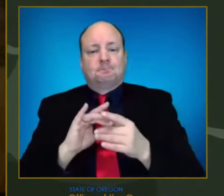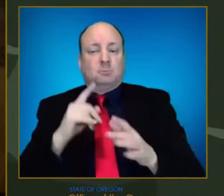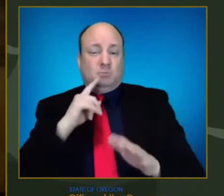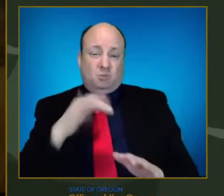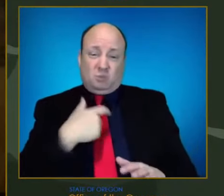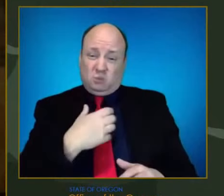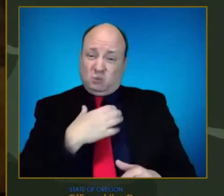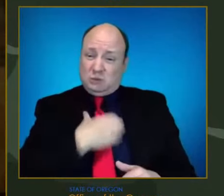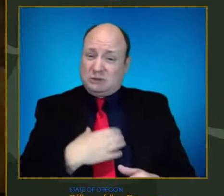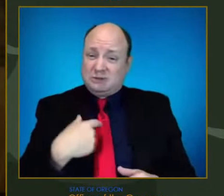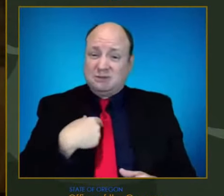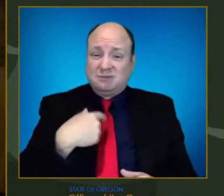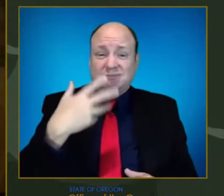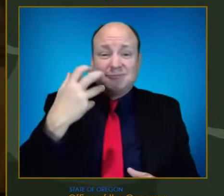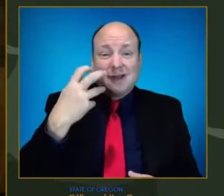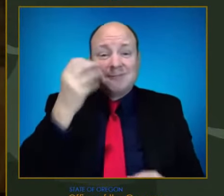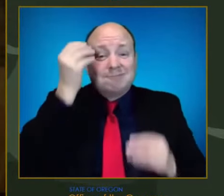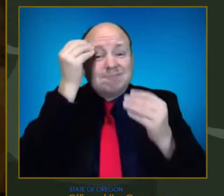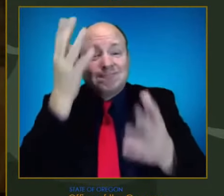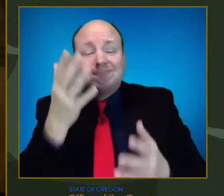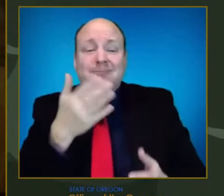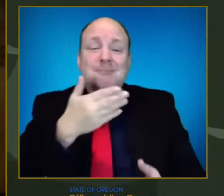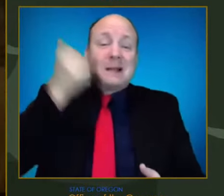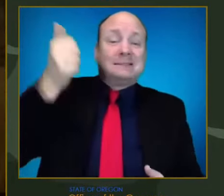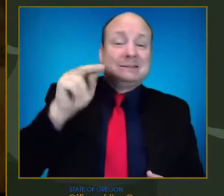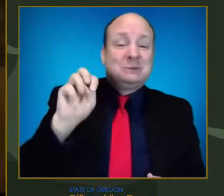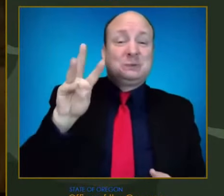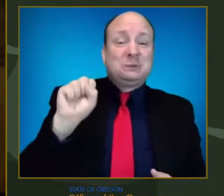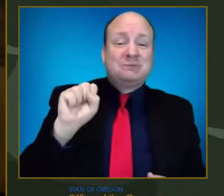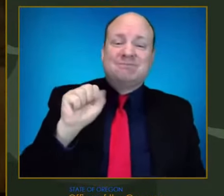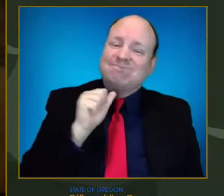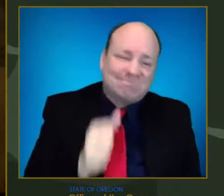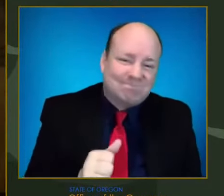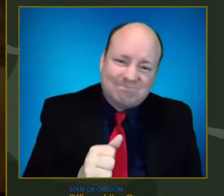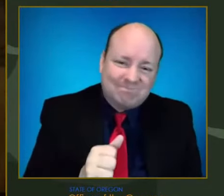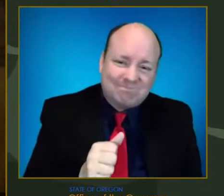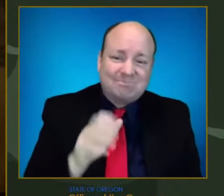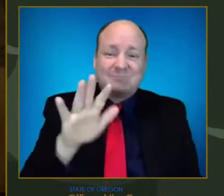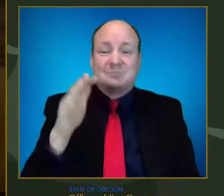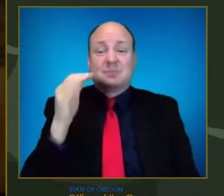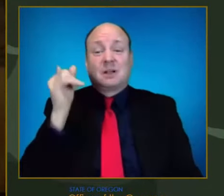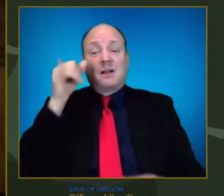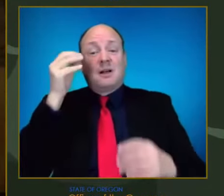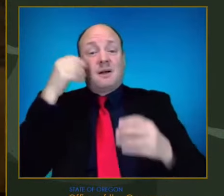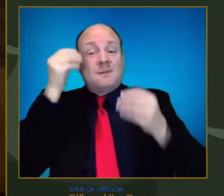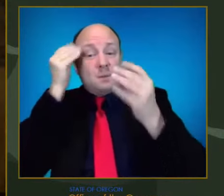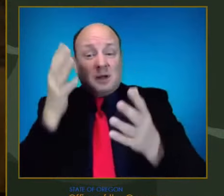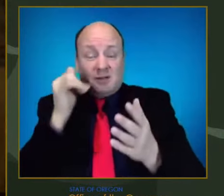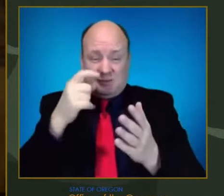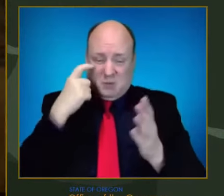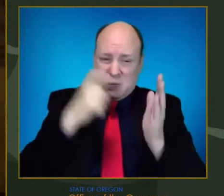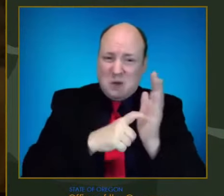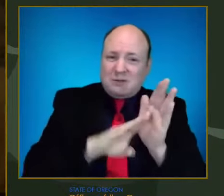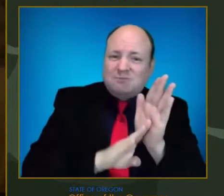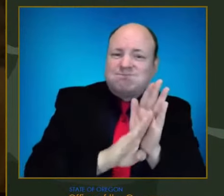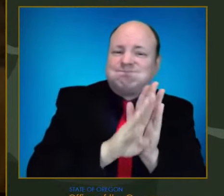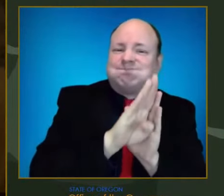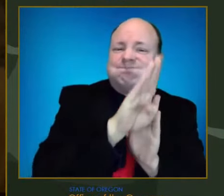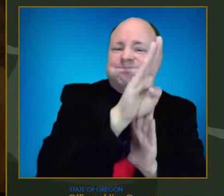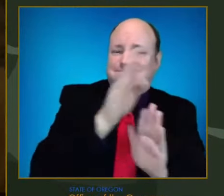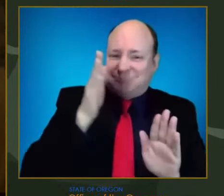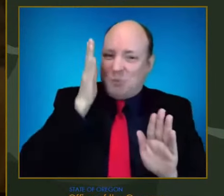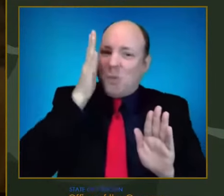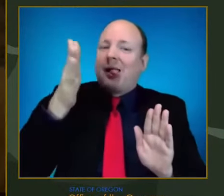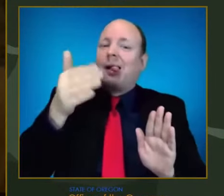is going to anticipate another surge of severe illness in Oregon. Like many of you, I had seen that the